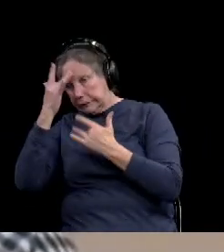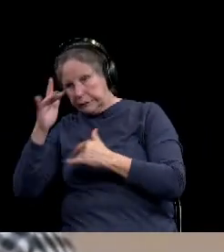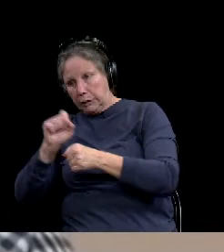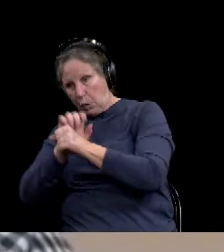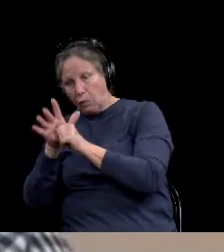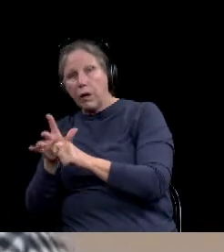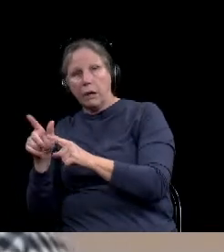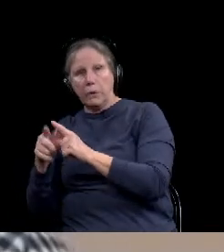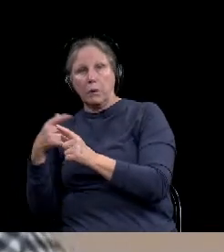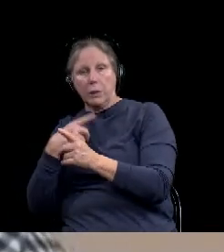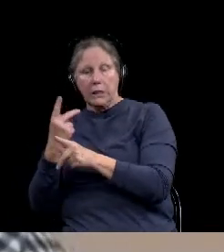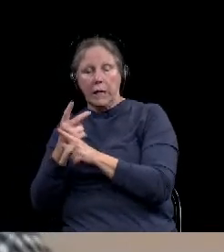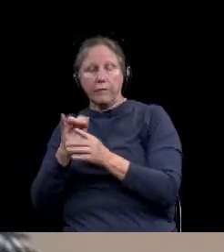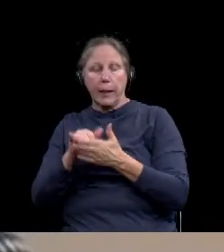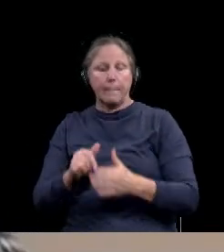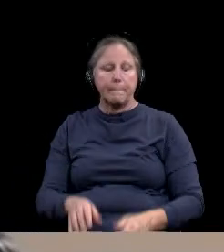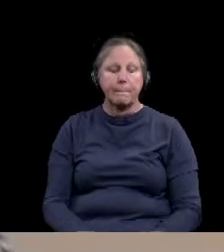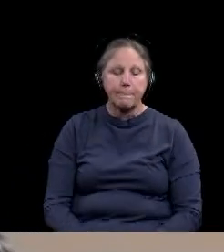trying to do.